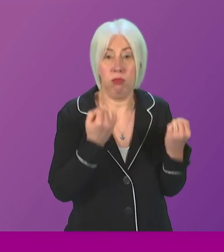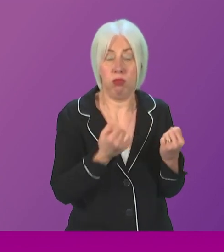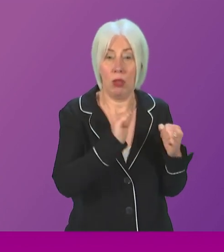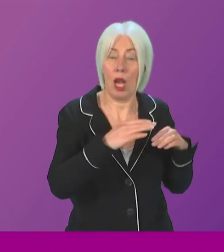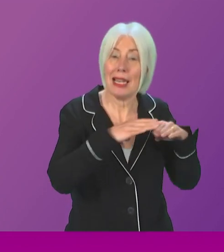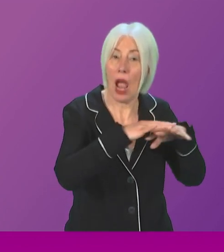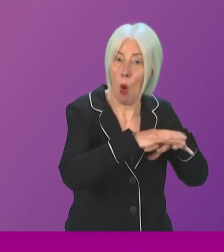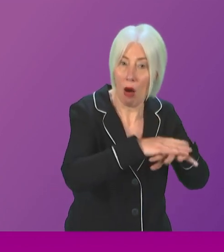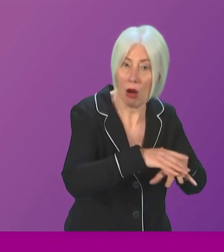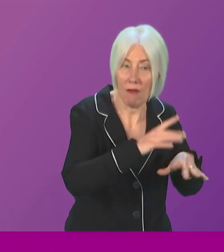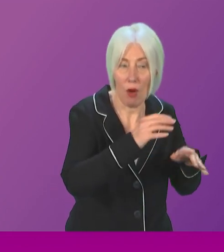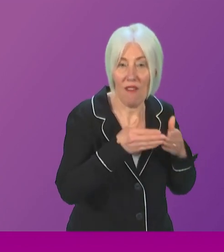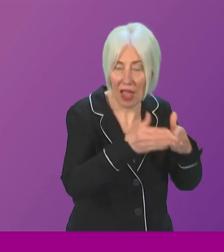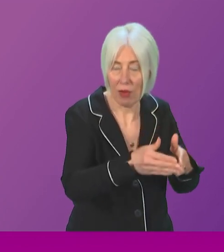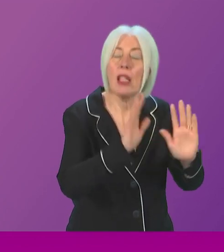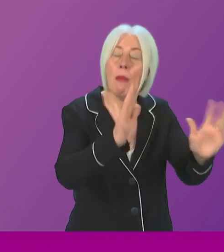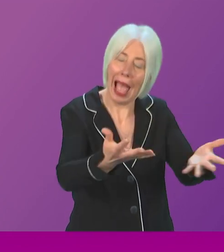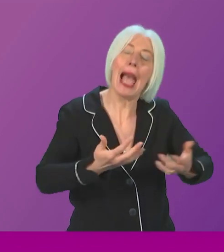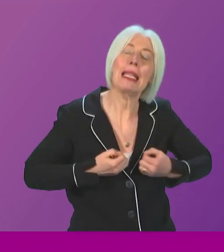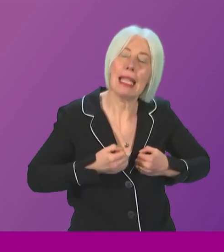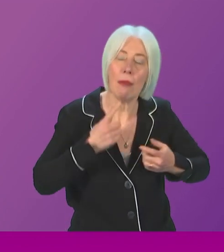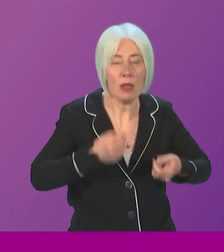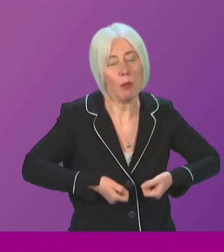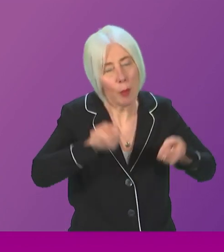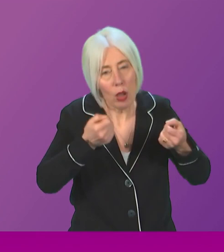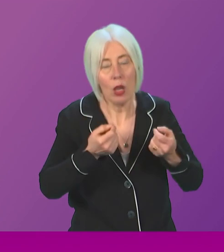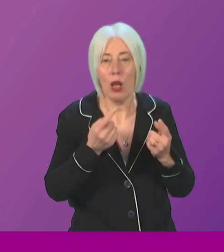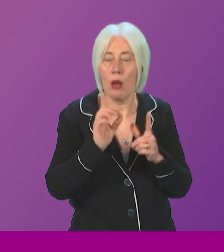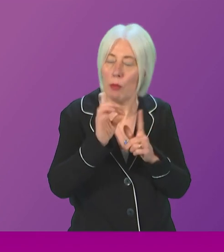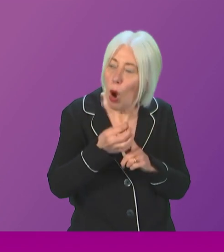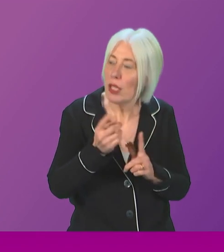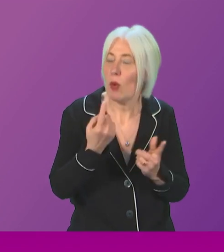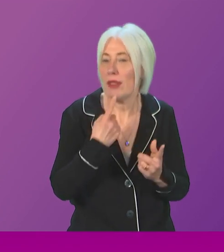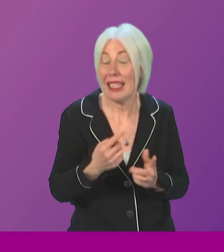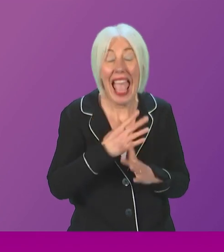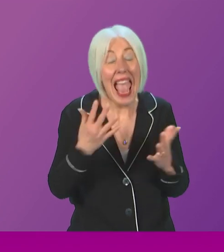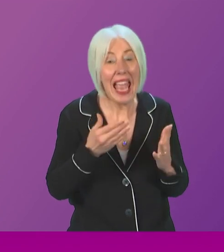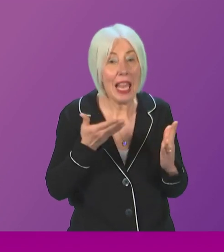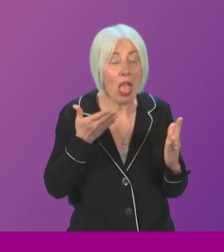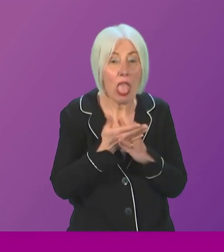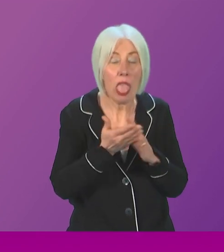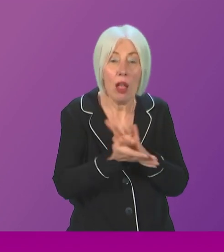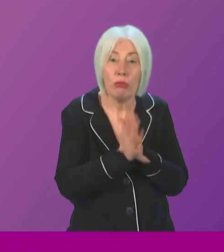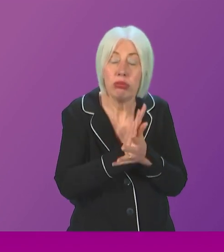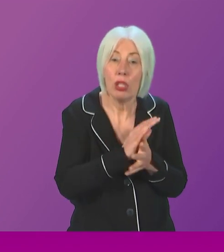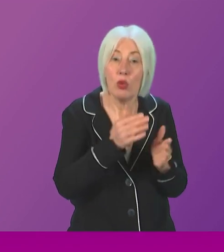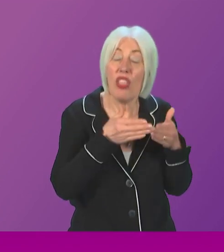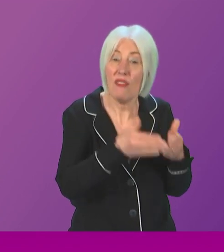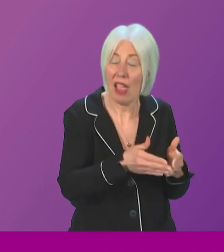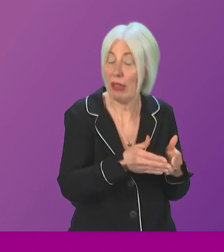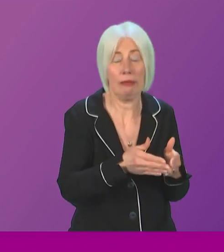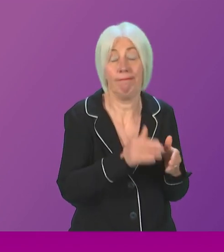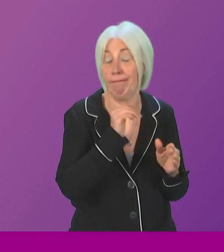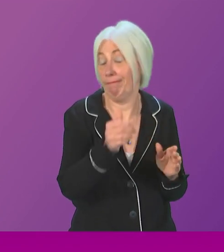network. But I take the points that have been made and raised. And of course, any disruption to our ferry network is regrettable. And the other point that I know Kevin